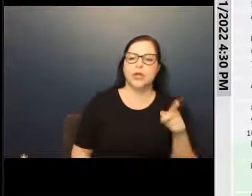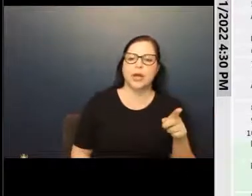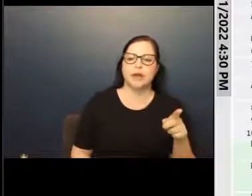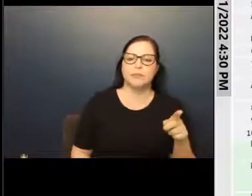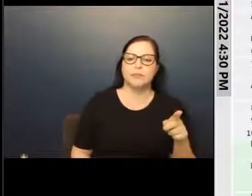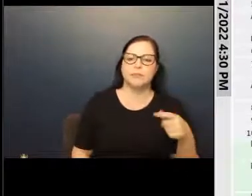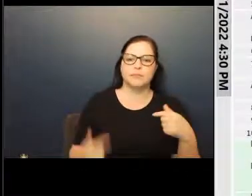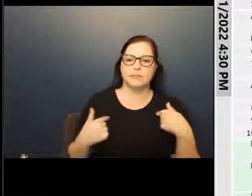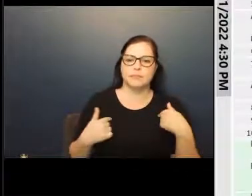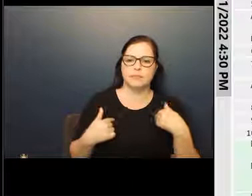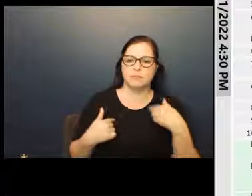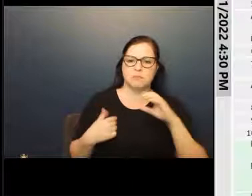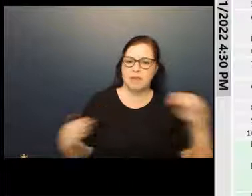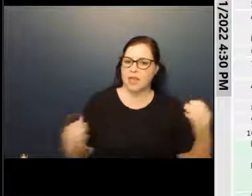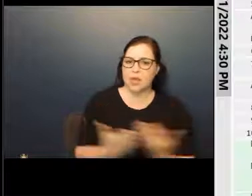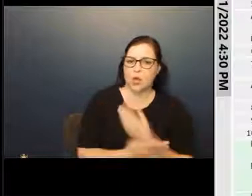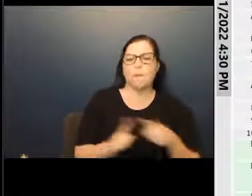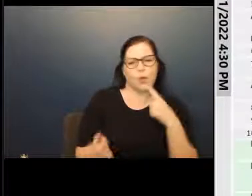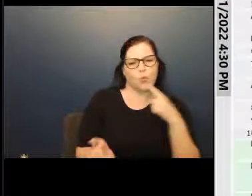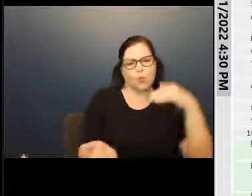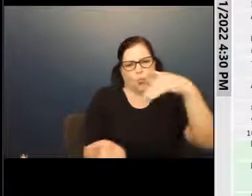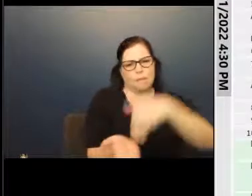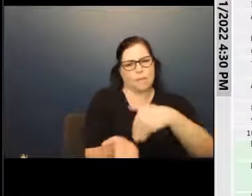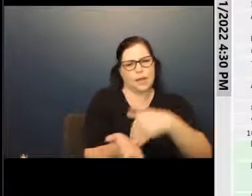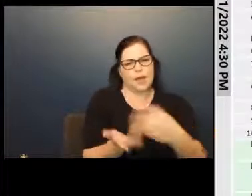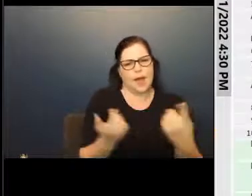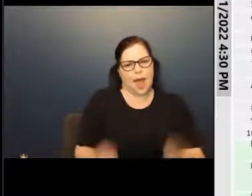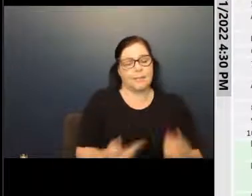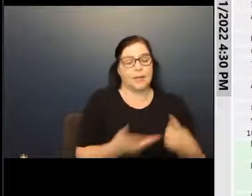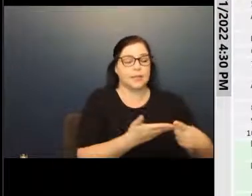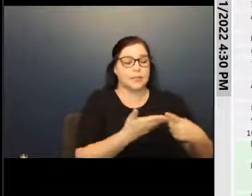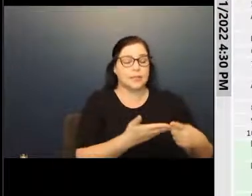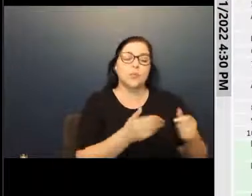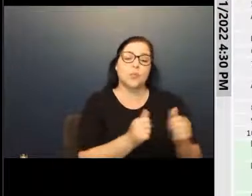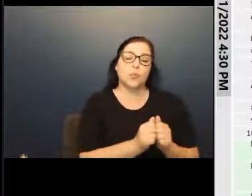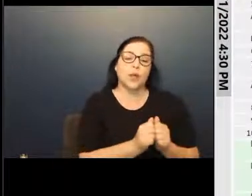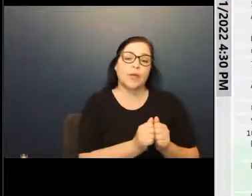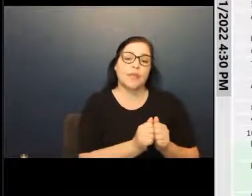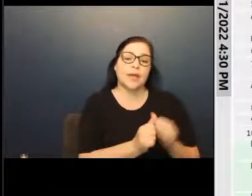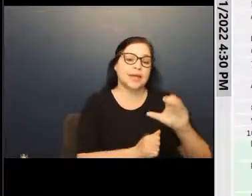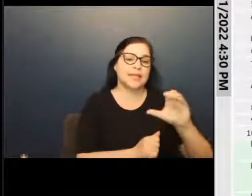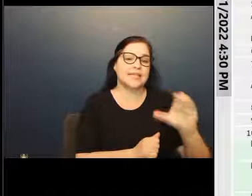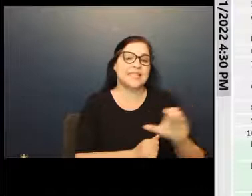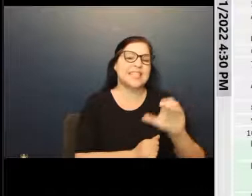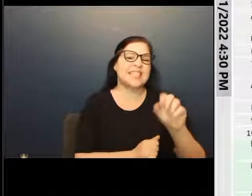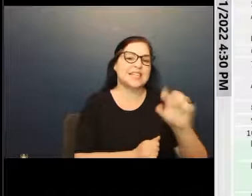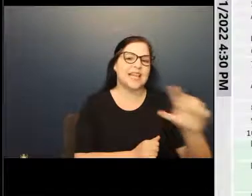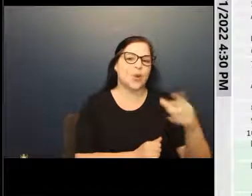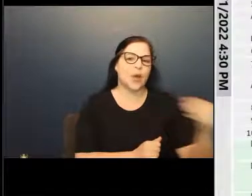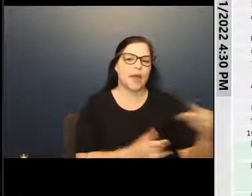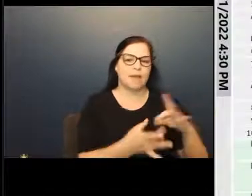No new disclosures, but I'll just repeat previous ones. I've had conversations with Centennial as well as Affiliated.